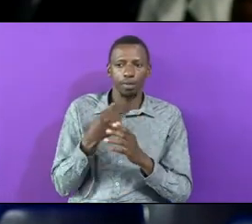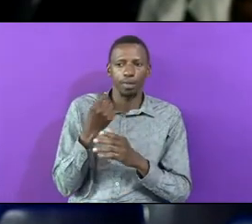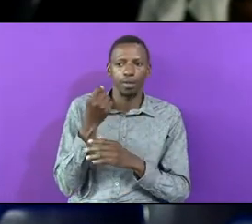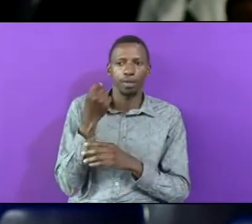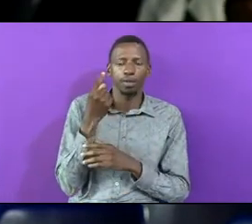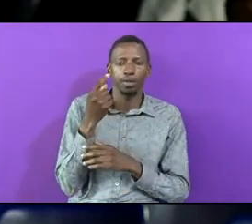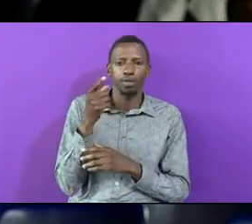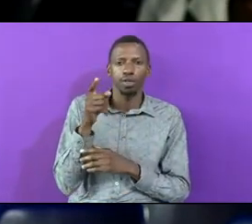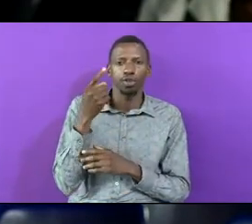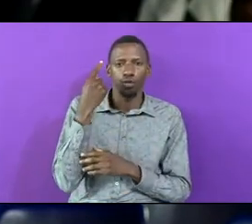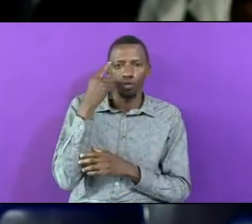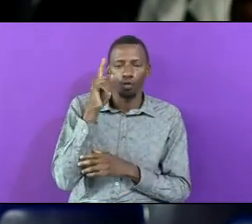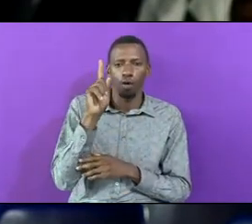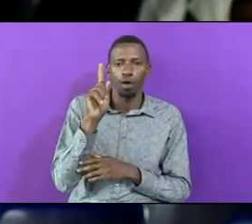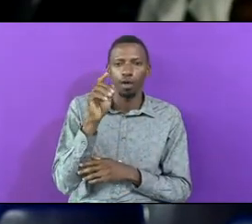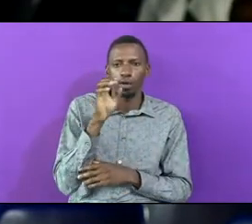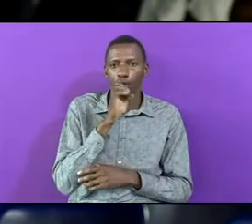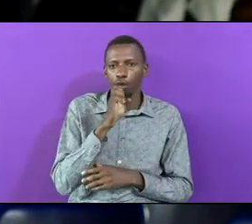Of The Helders